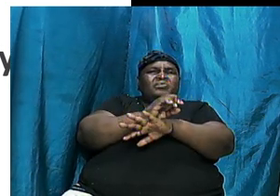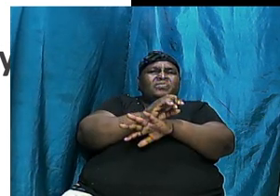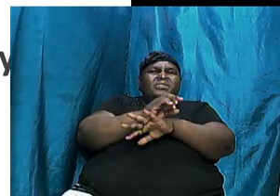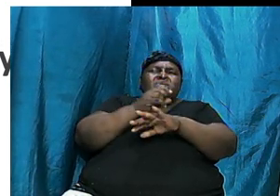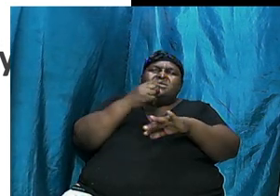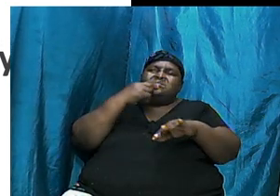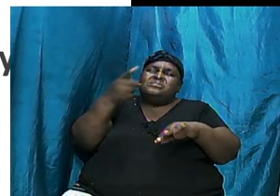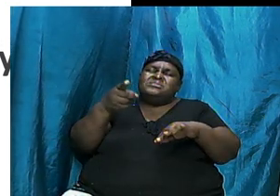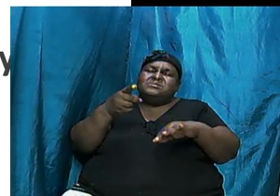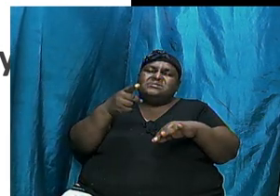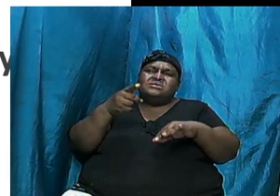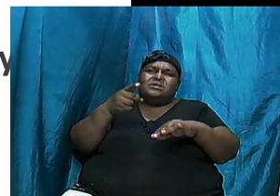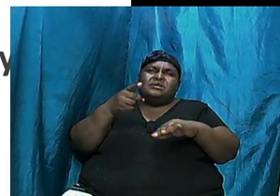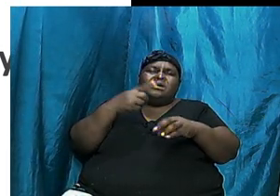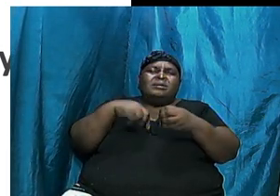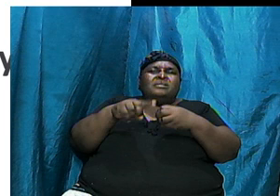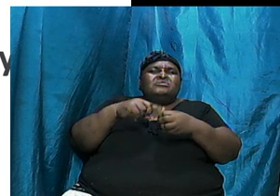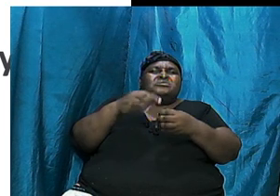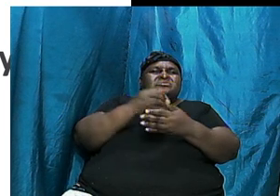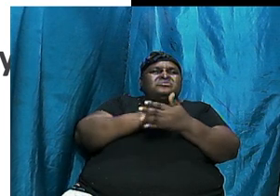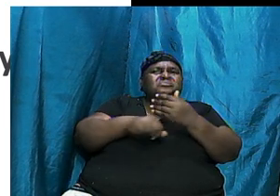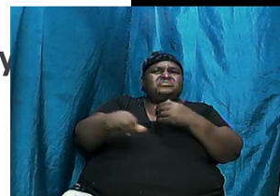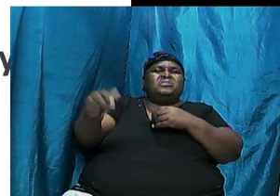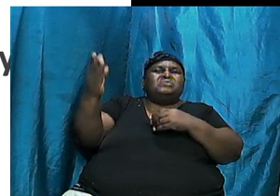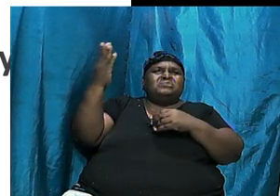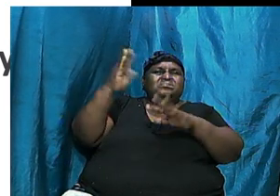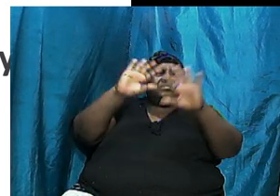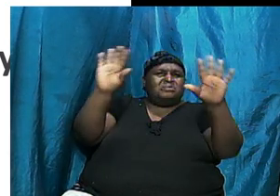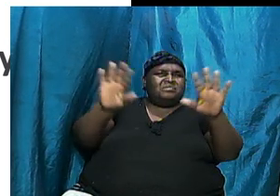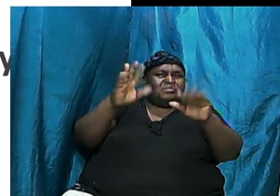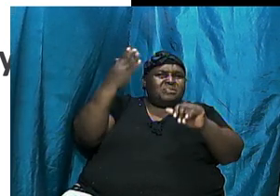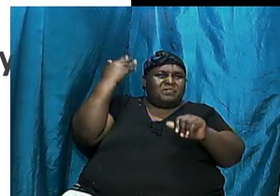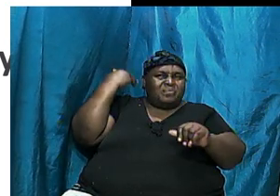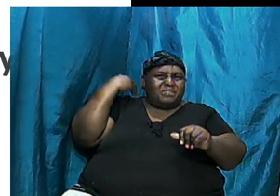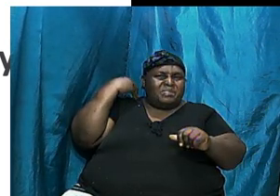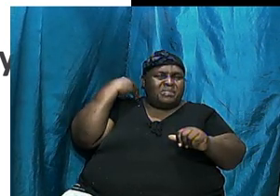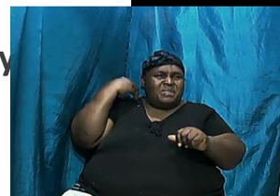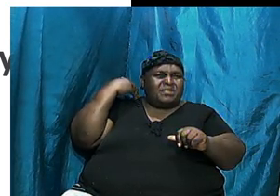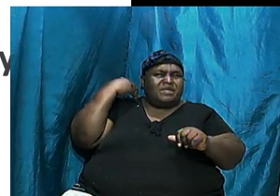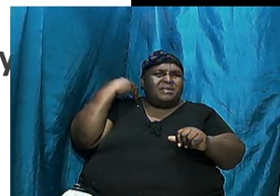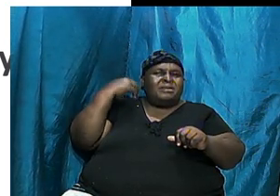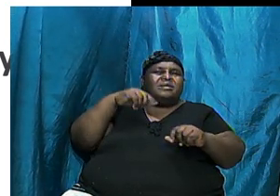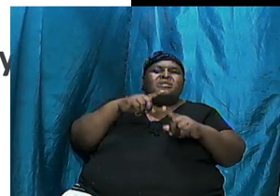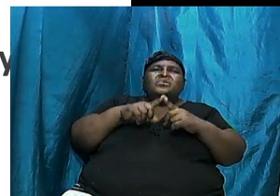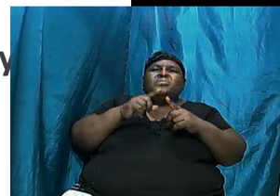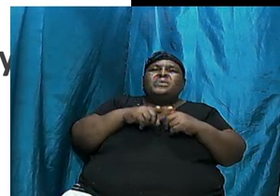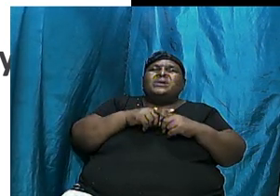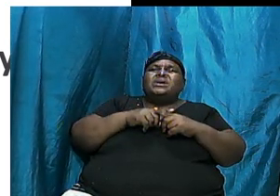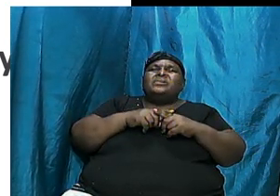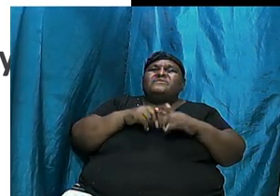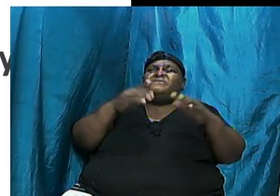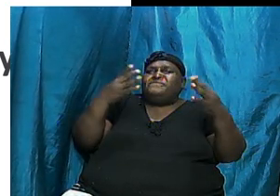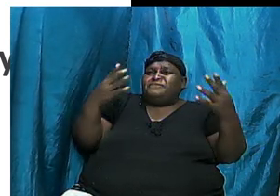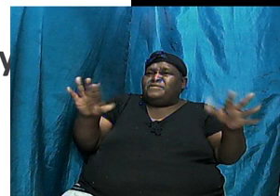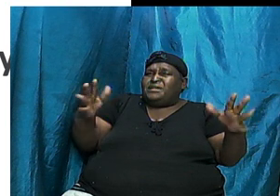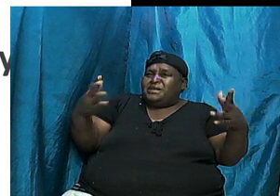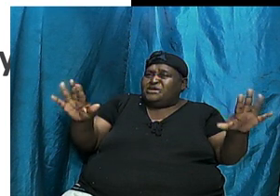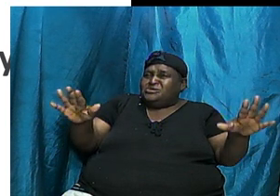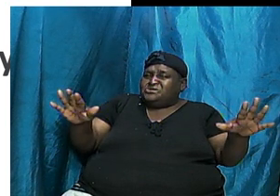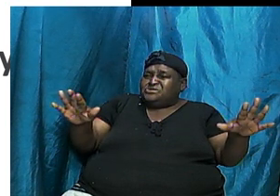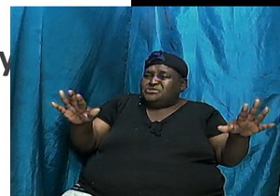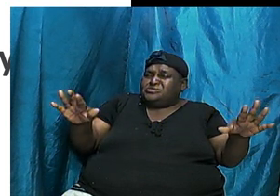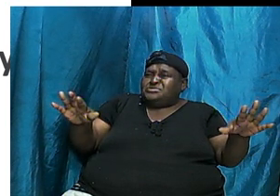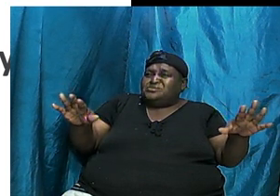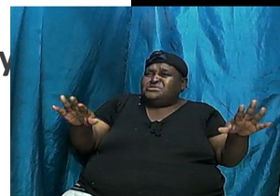some of these last week. We won't go back through the questions or some of the questions. But when we are completed in terms